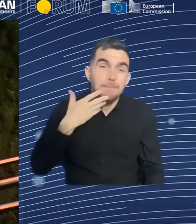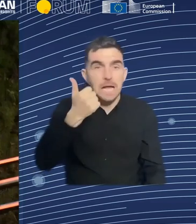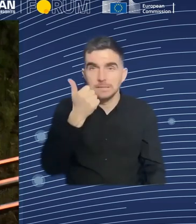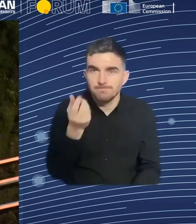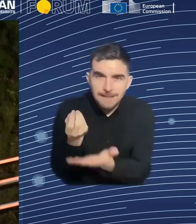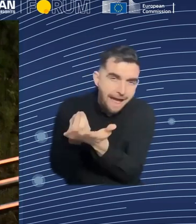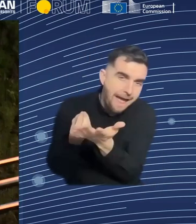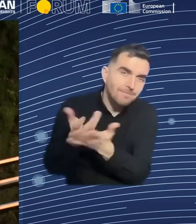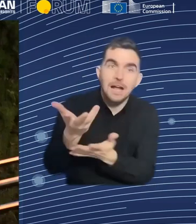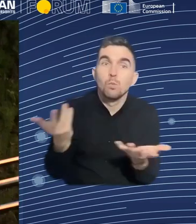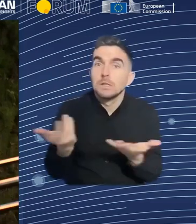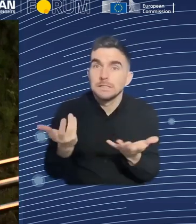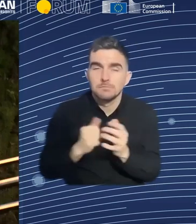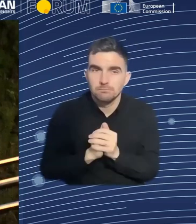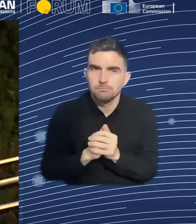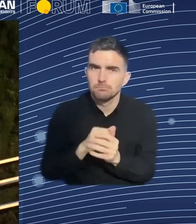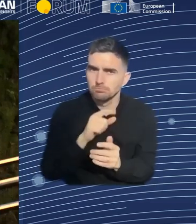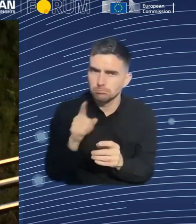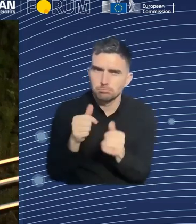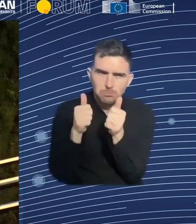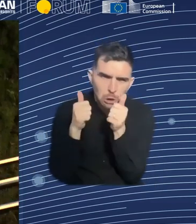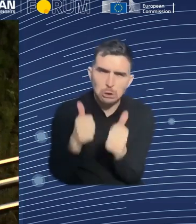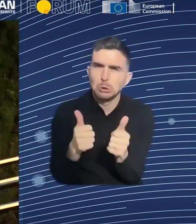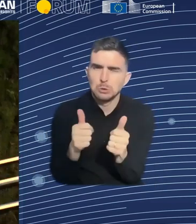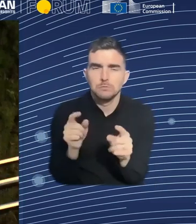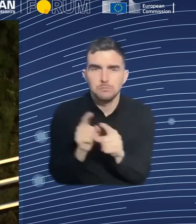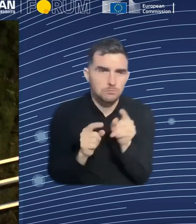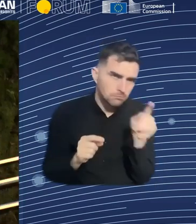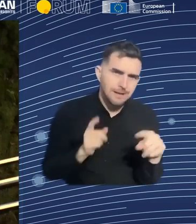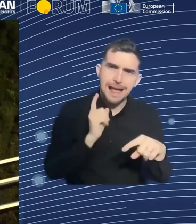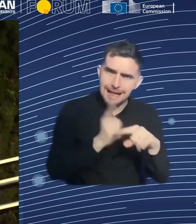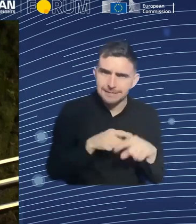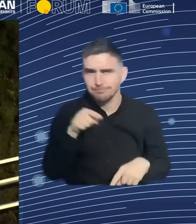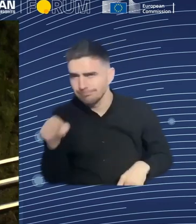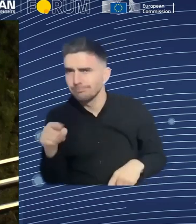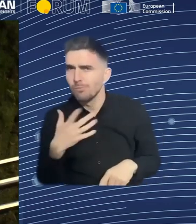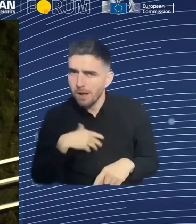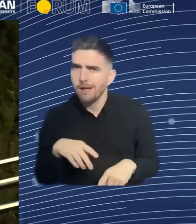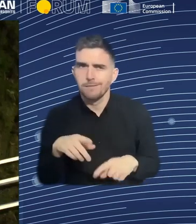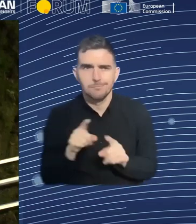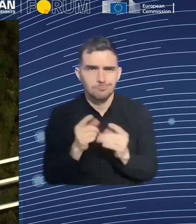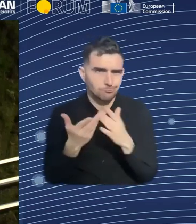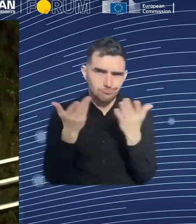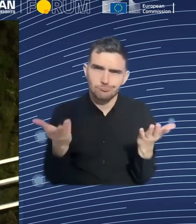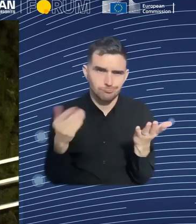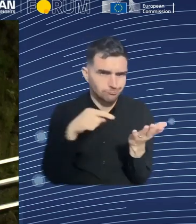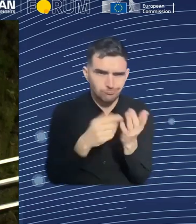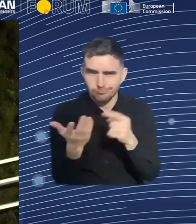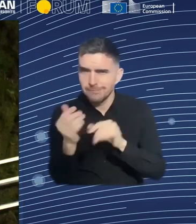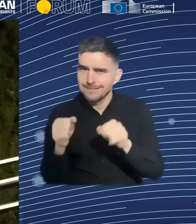we have it in our educational system in many, many countries in the EU.